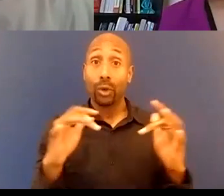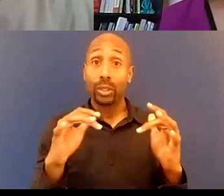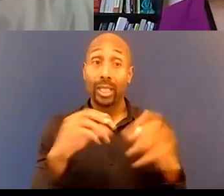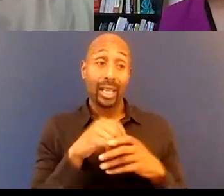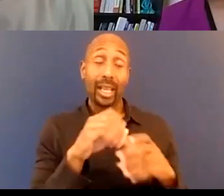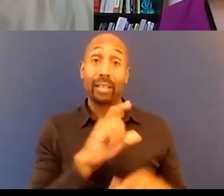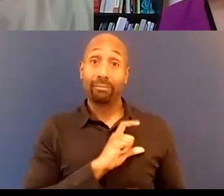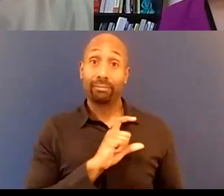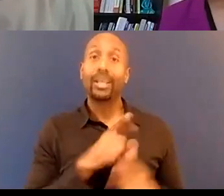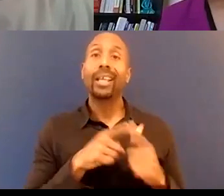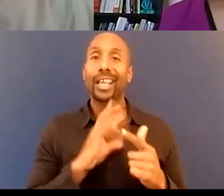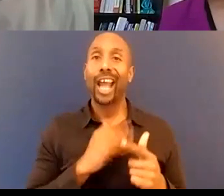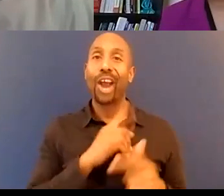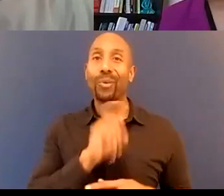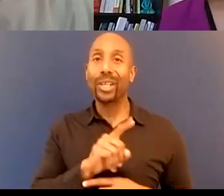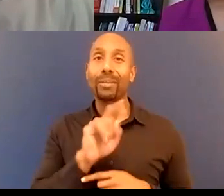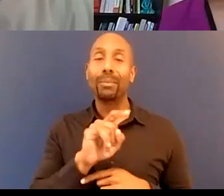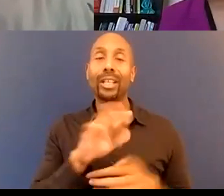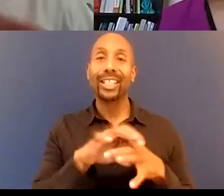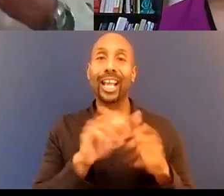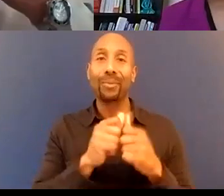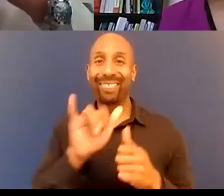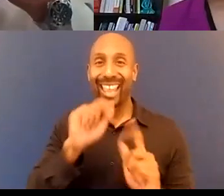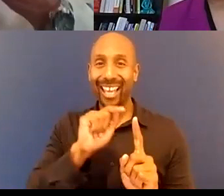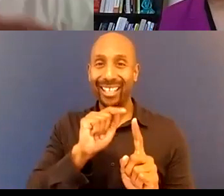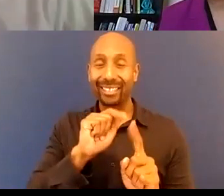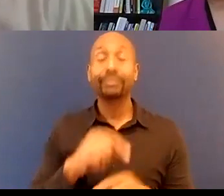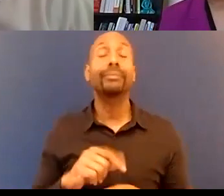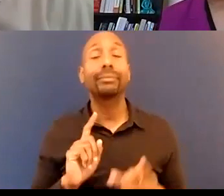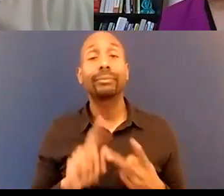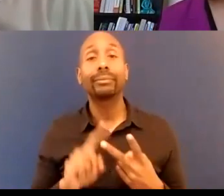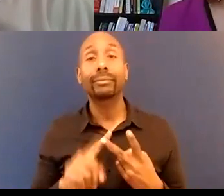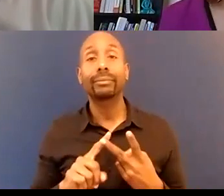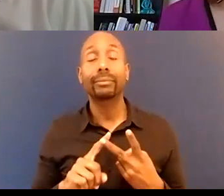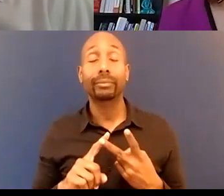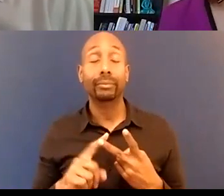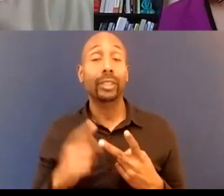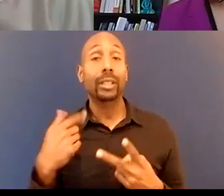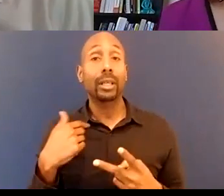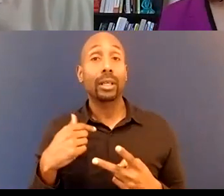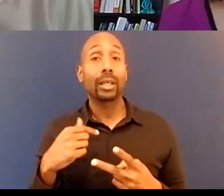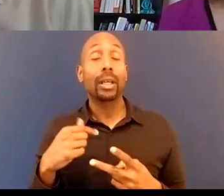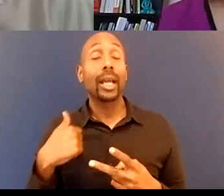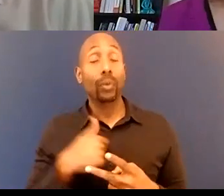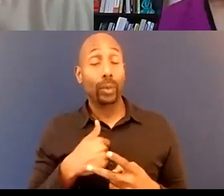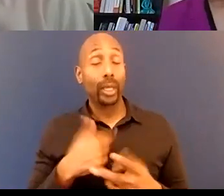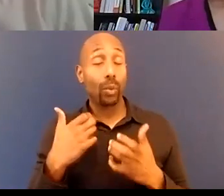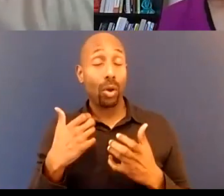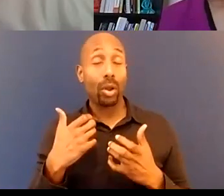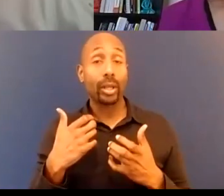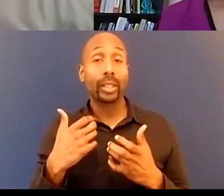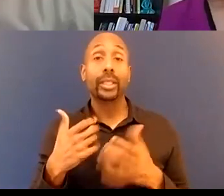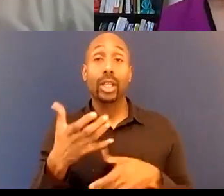that lead to that if we want trust in the police in in community with police when we're